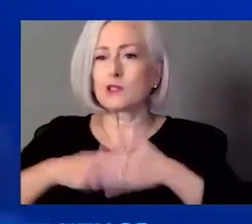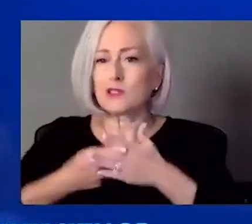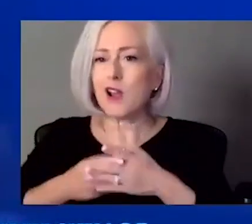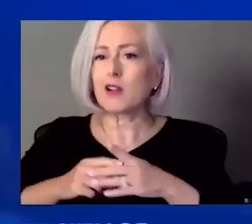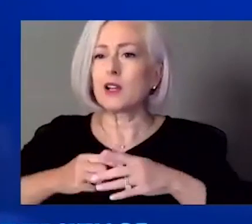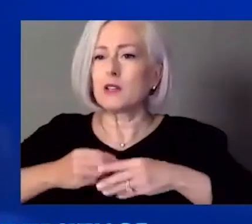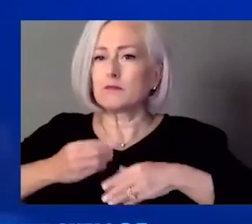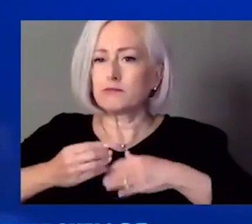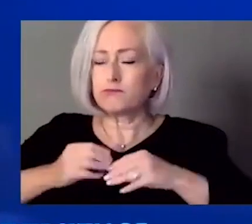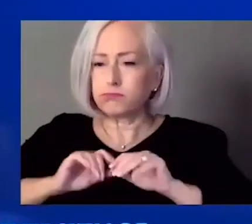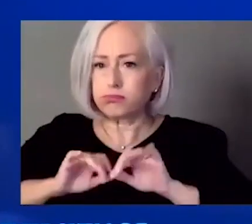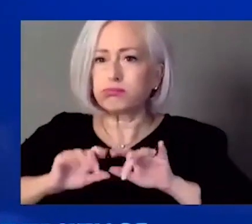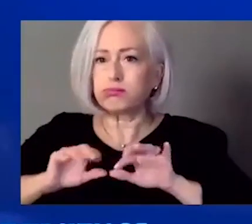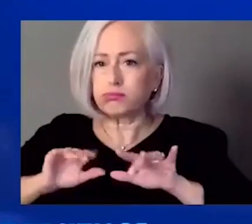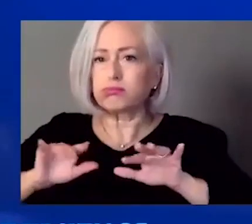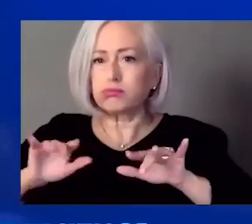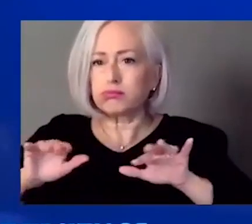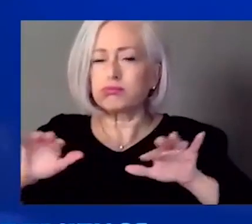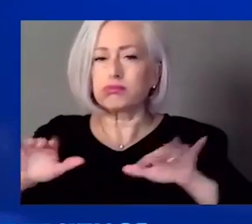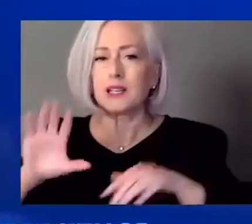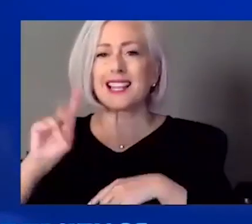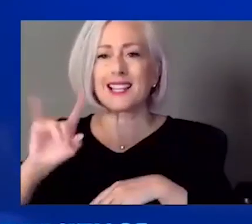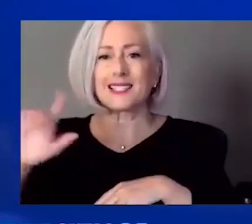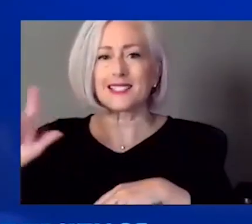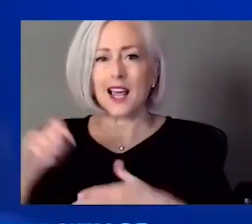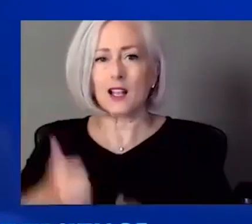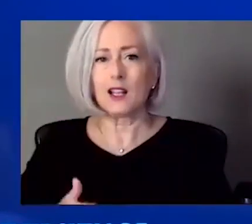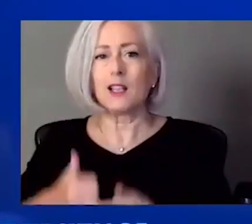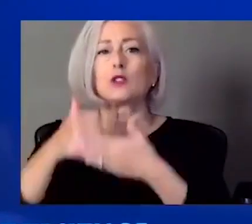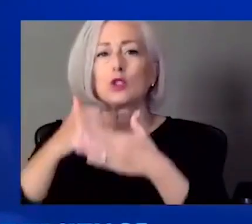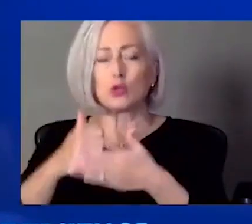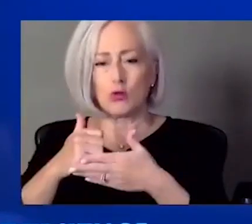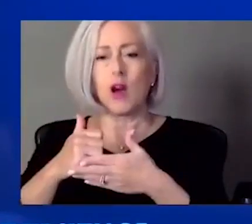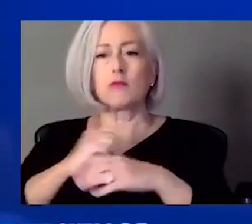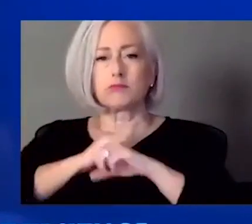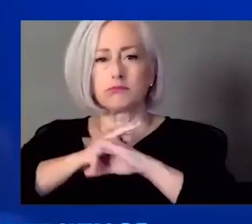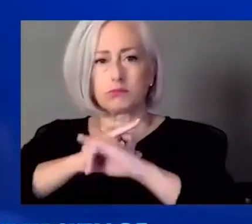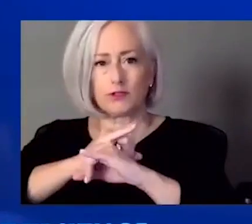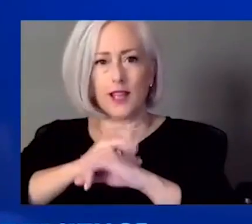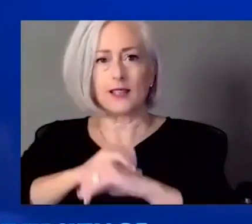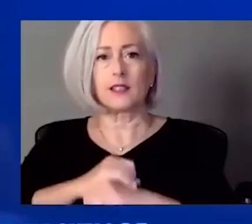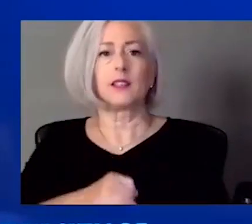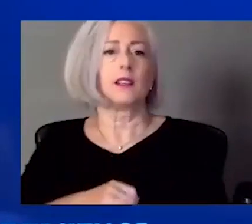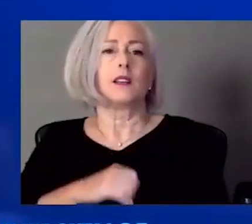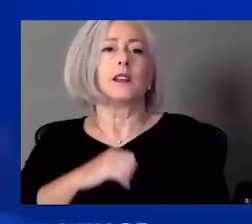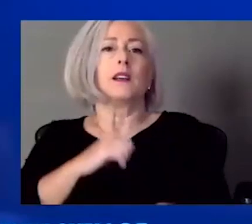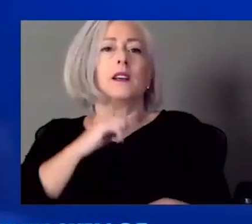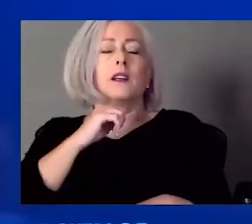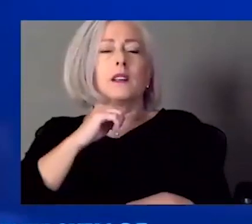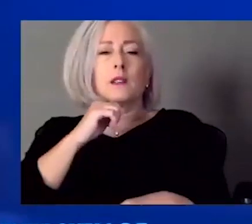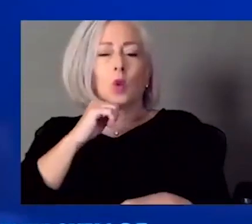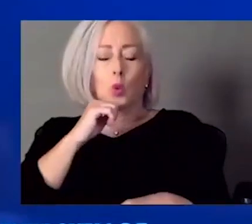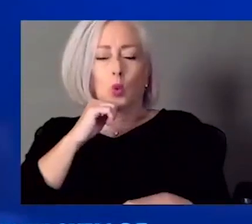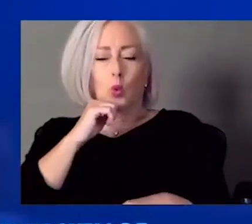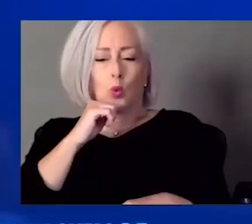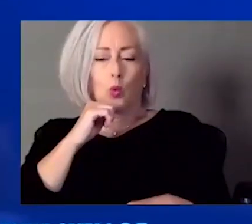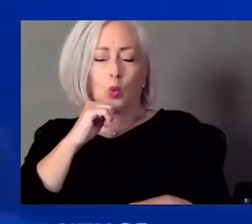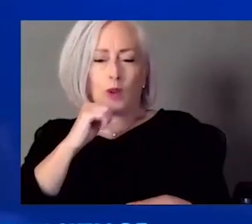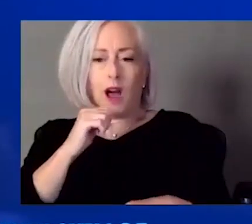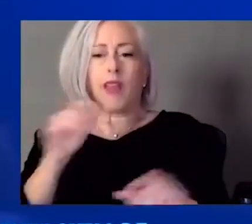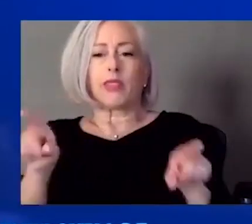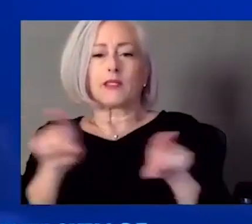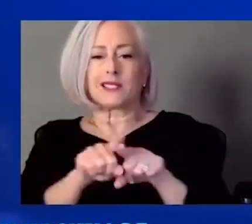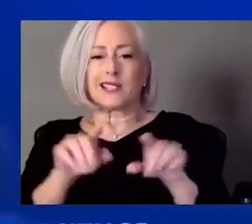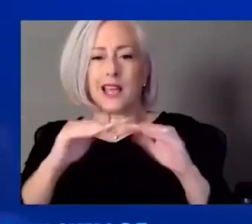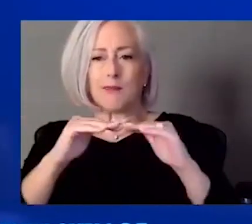cells, uh, that may have reacted to the first and second, but not to those levels that we see in non-immunosuppressed patients. Uh, right now, I